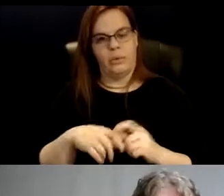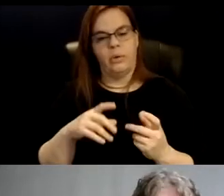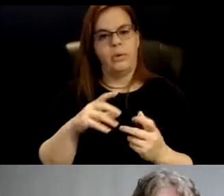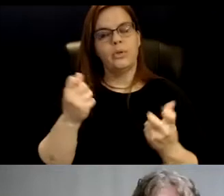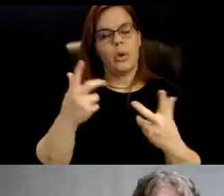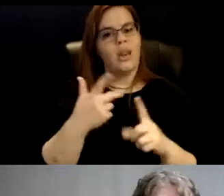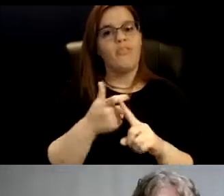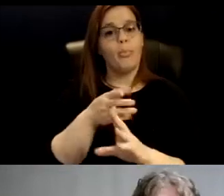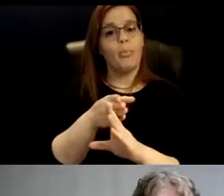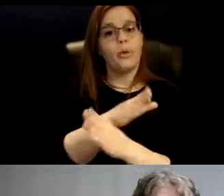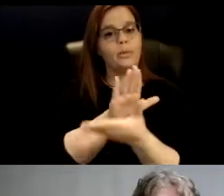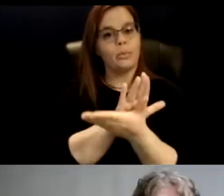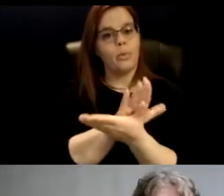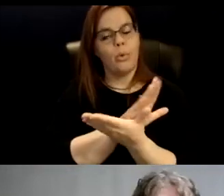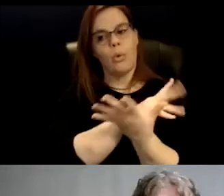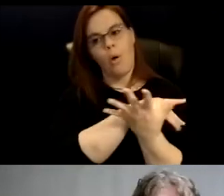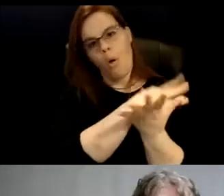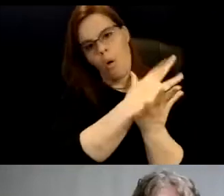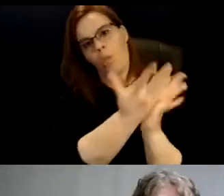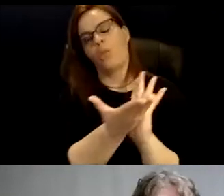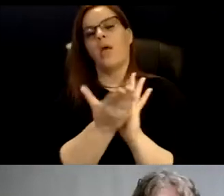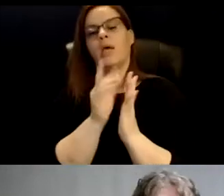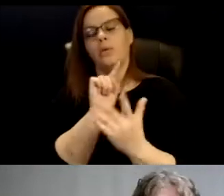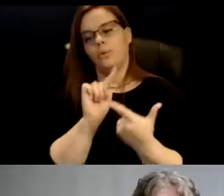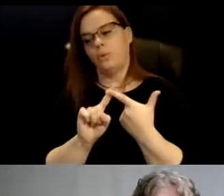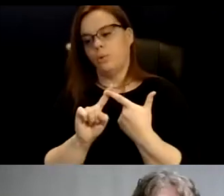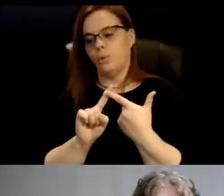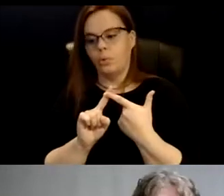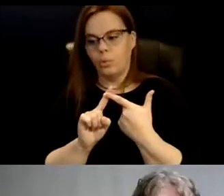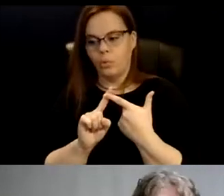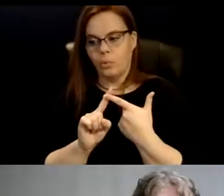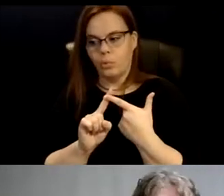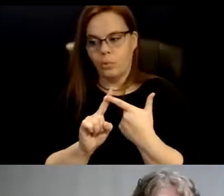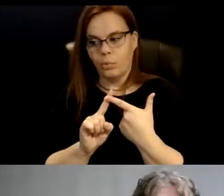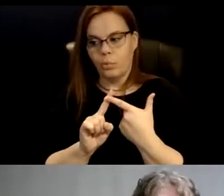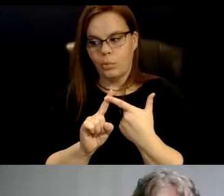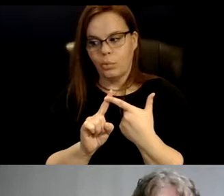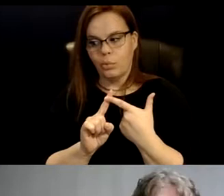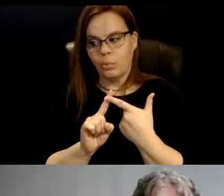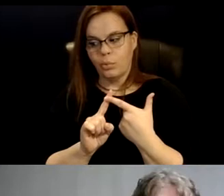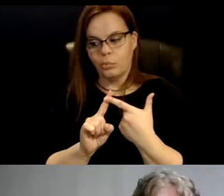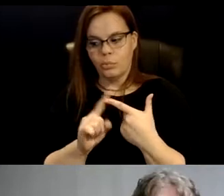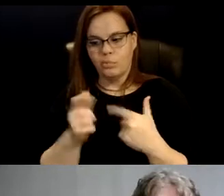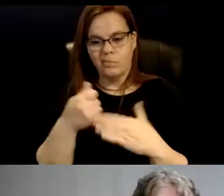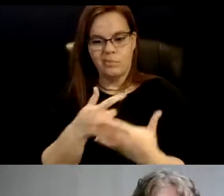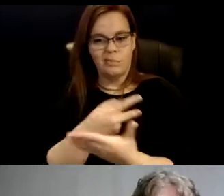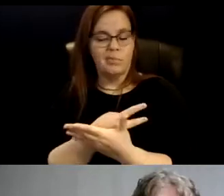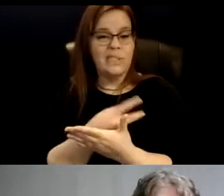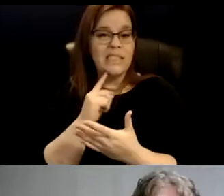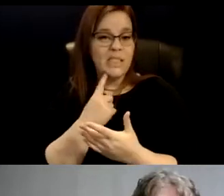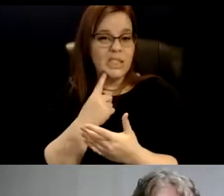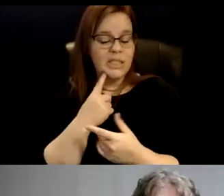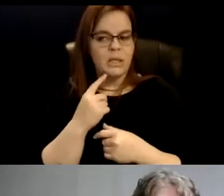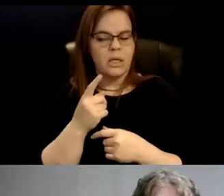all the way up, uh, to, uh, essentially underground and seriously, they insisted,